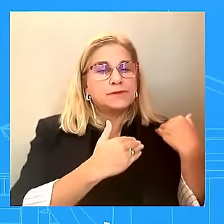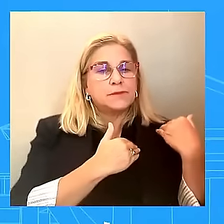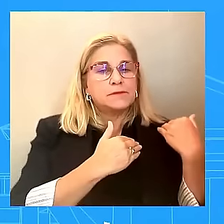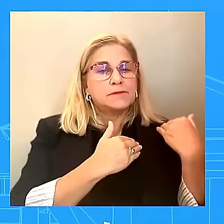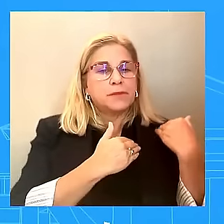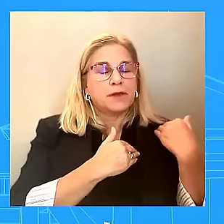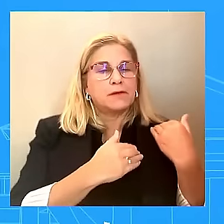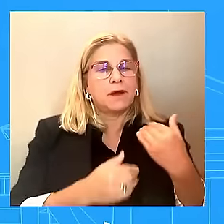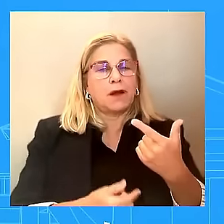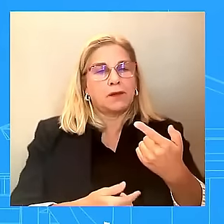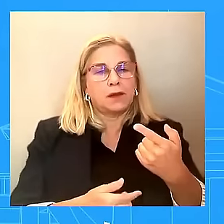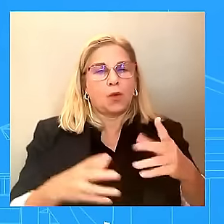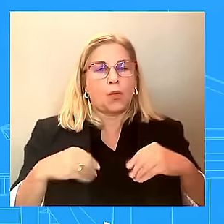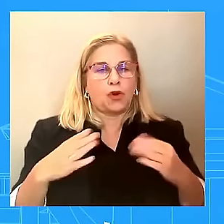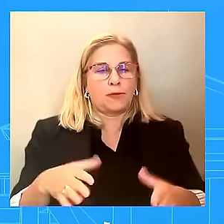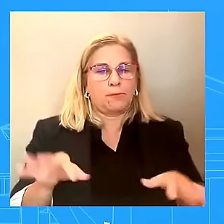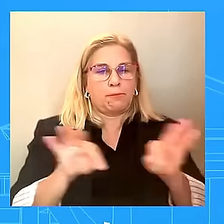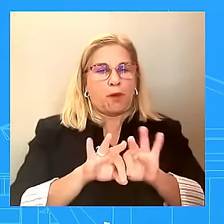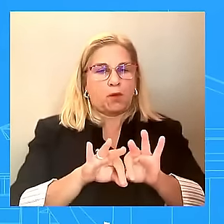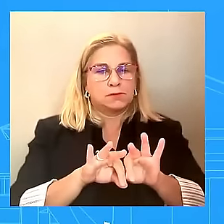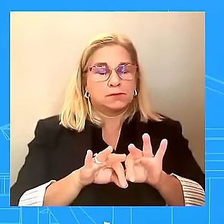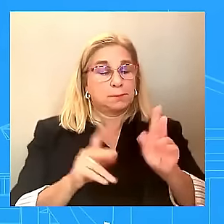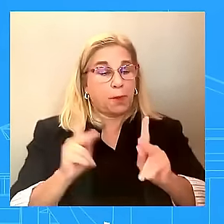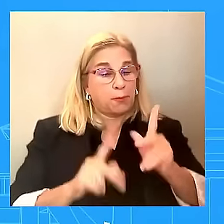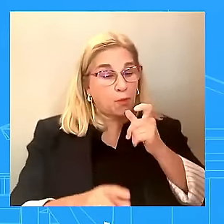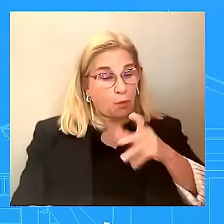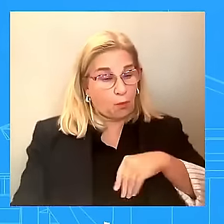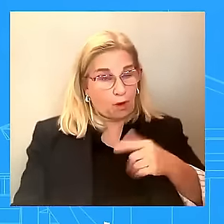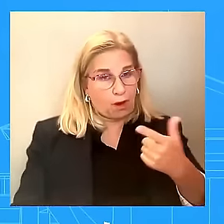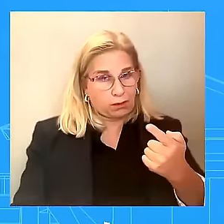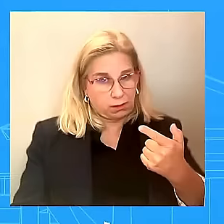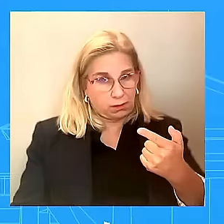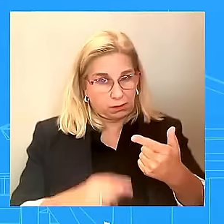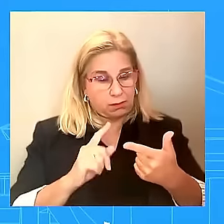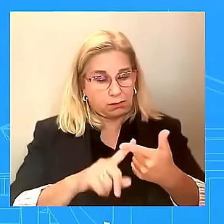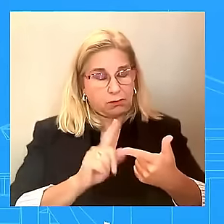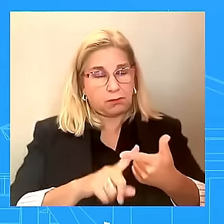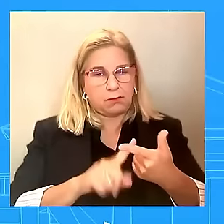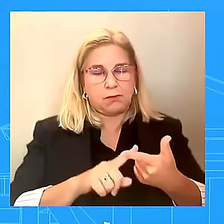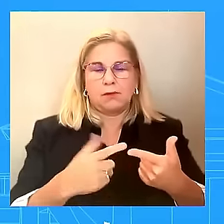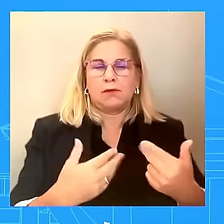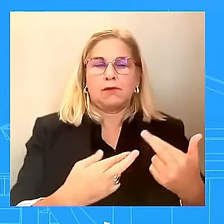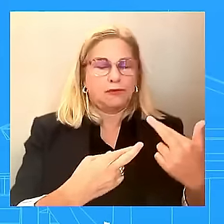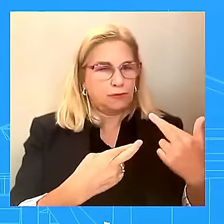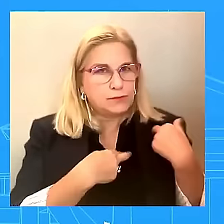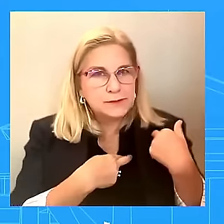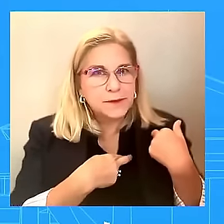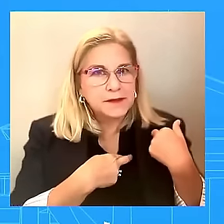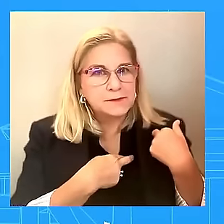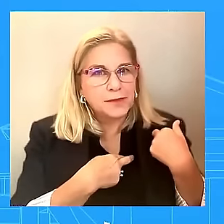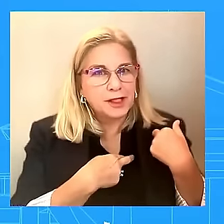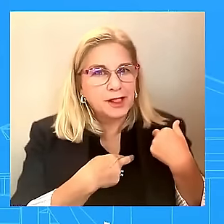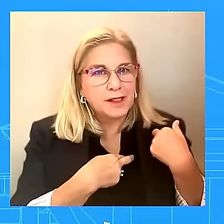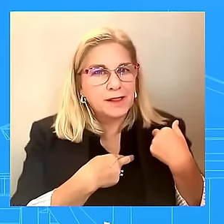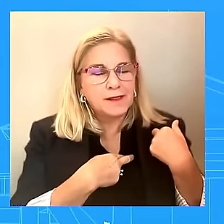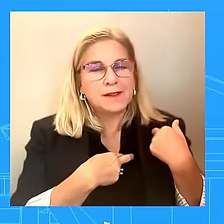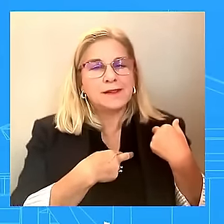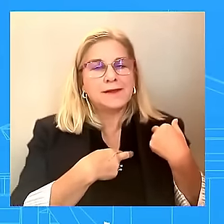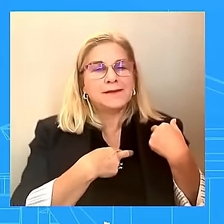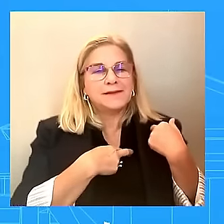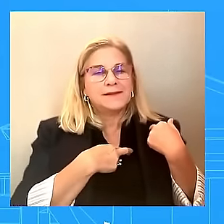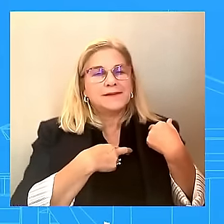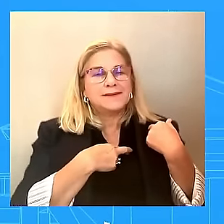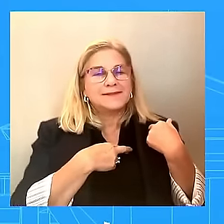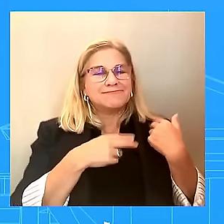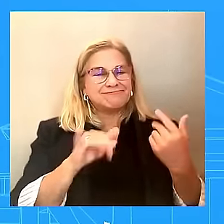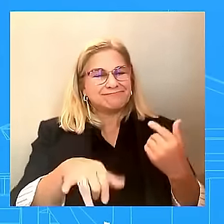And if people don't want to, don't understand that, I don't know how to